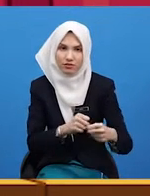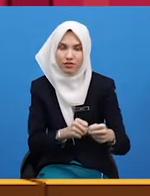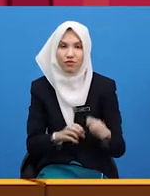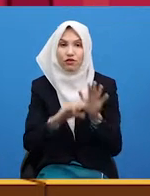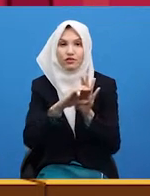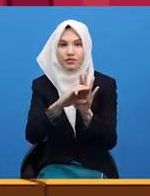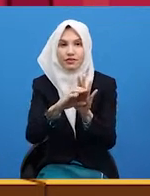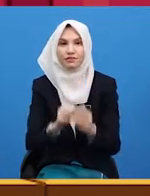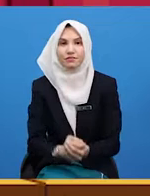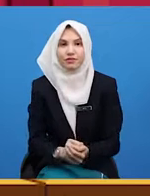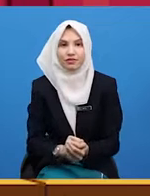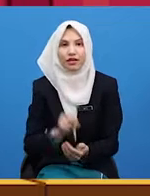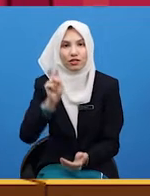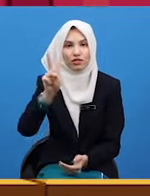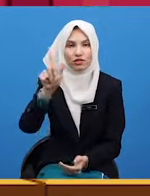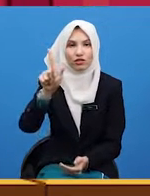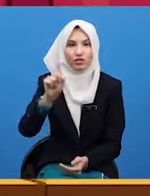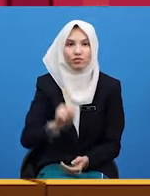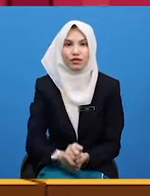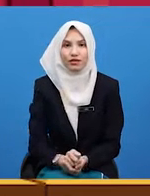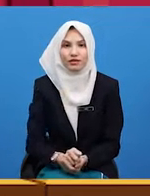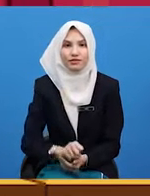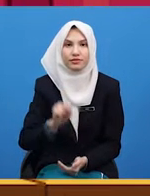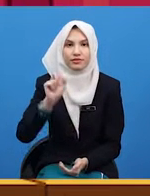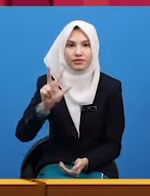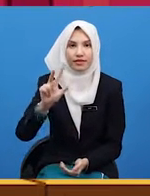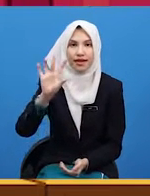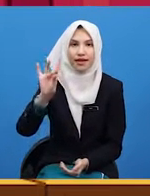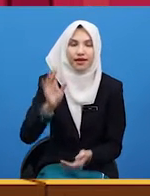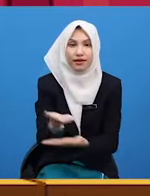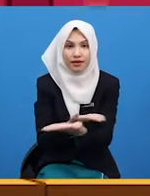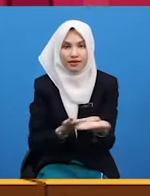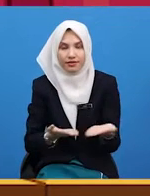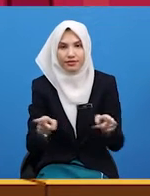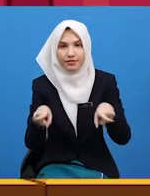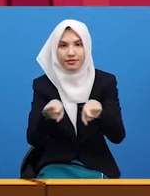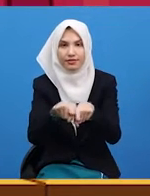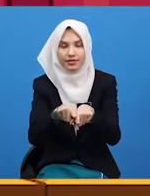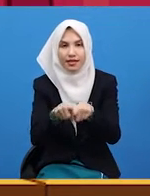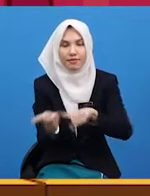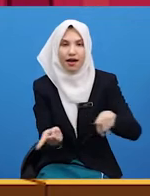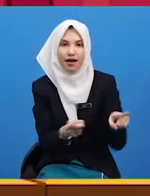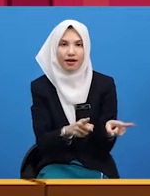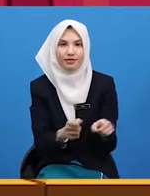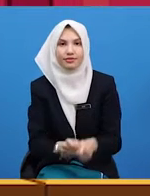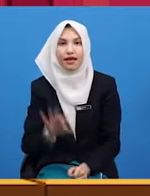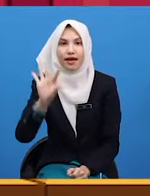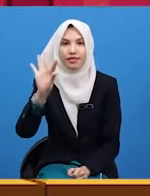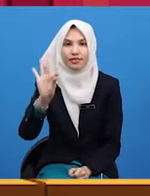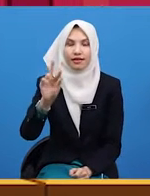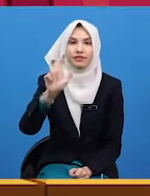For example, 21.38 here, this is the same as 9